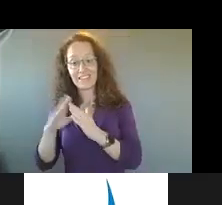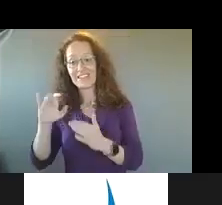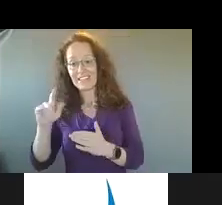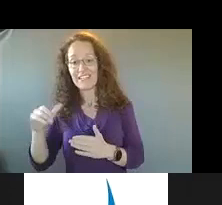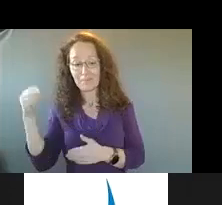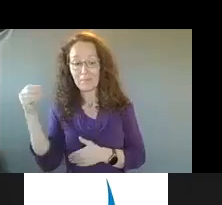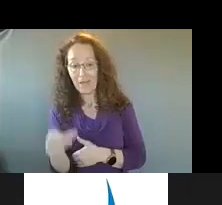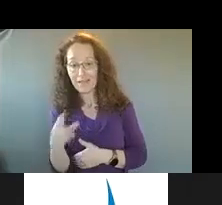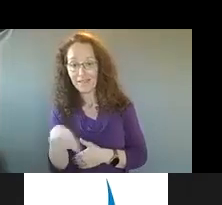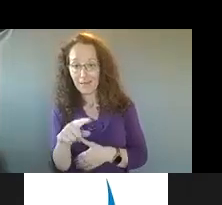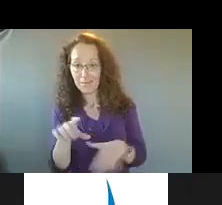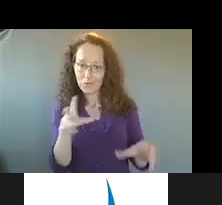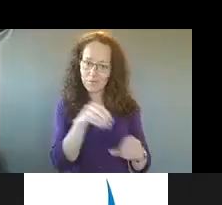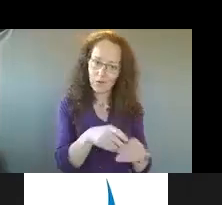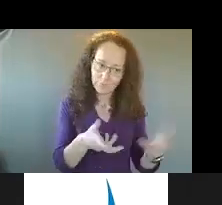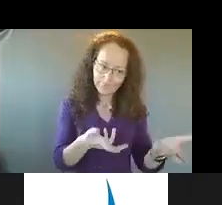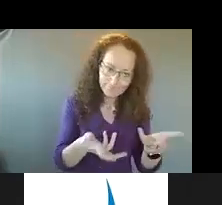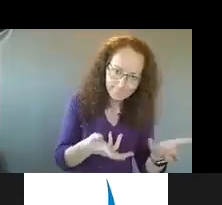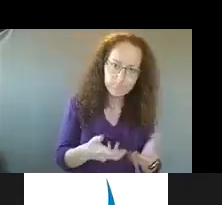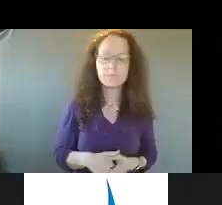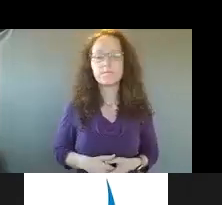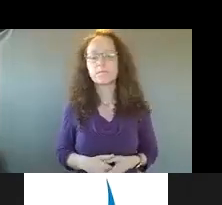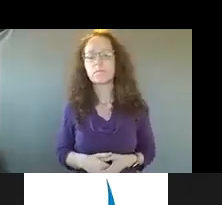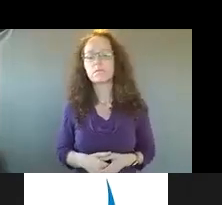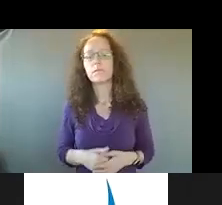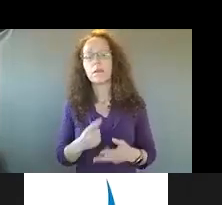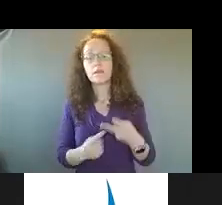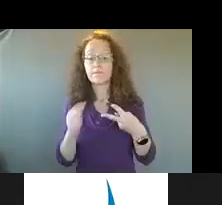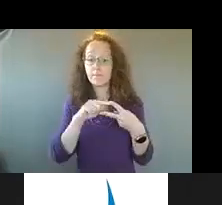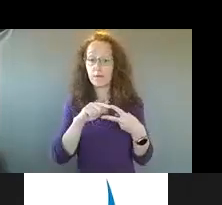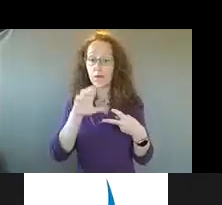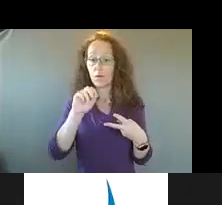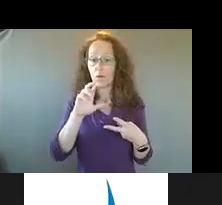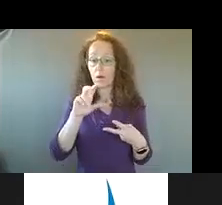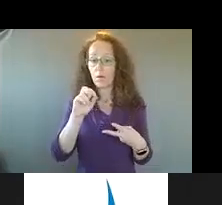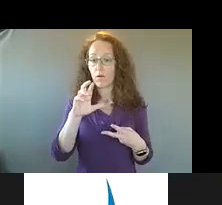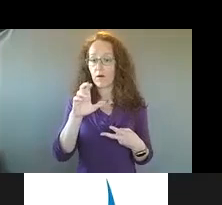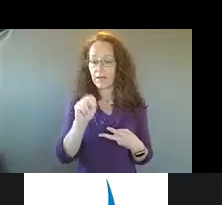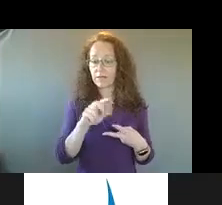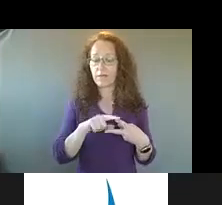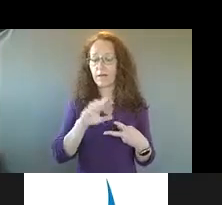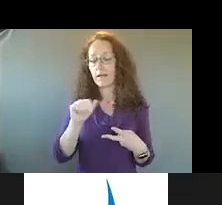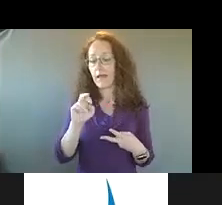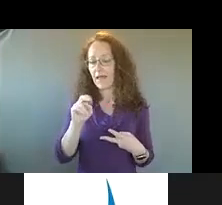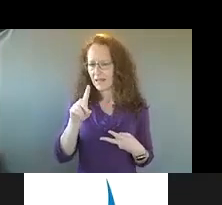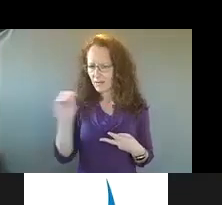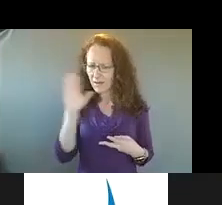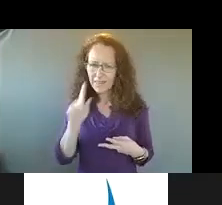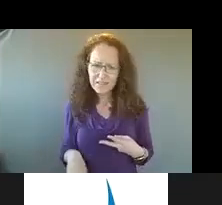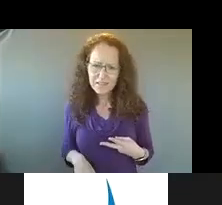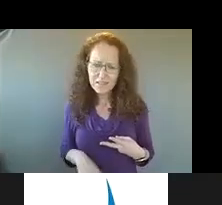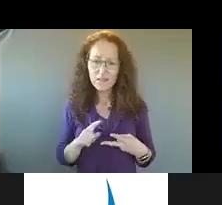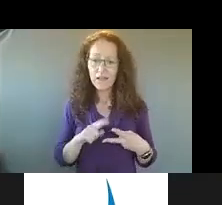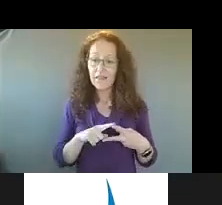Um, going back to the question about, I believe it was about Corcoran and Candu, the pilot, um, for the